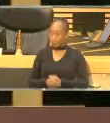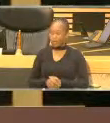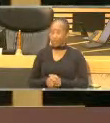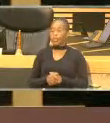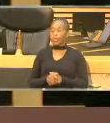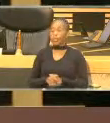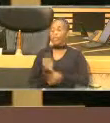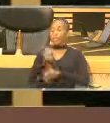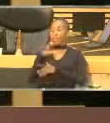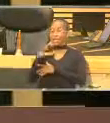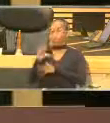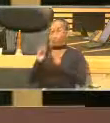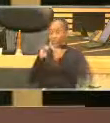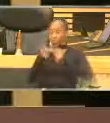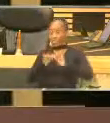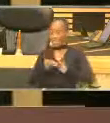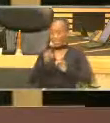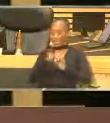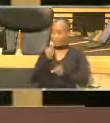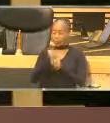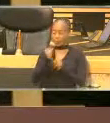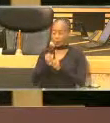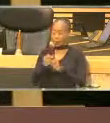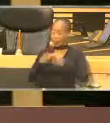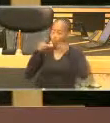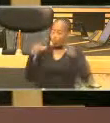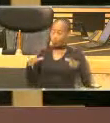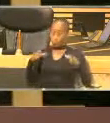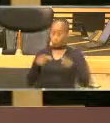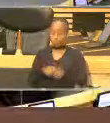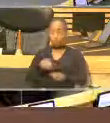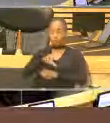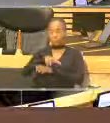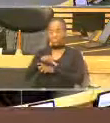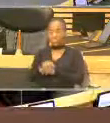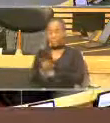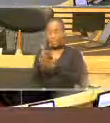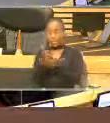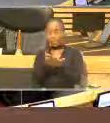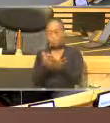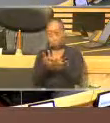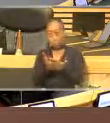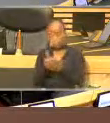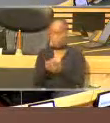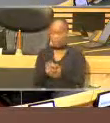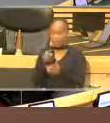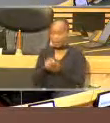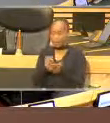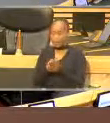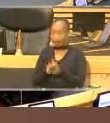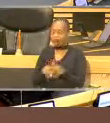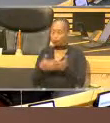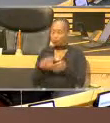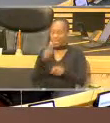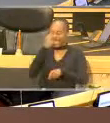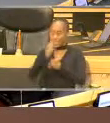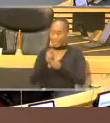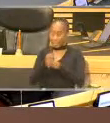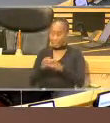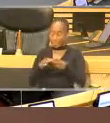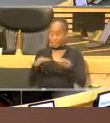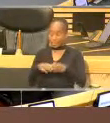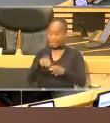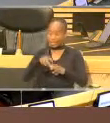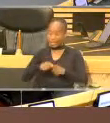manufacturing makes up a significant portion of the provincial economy and is primarily driven by the needs of the automotive sector, which is the biggest